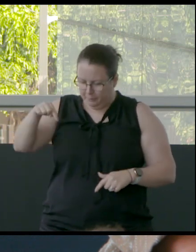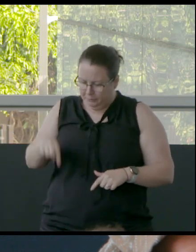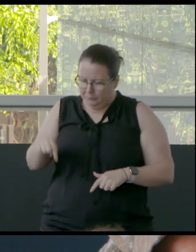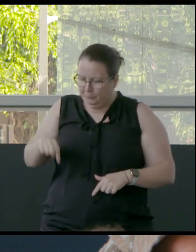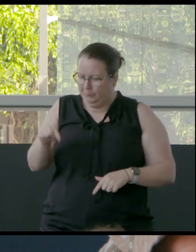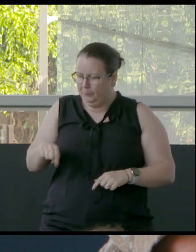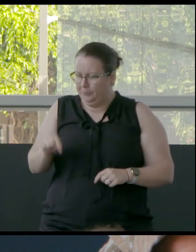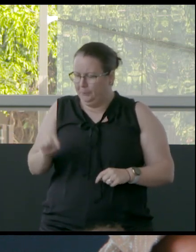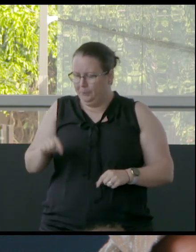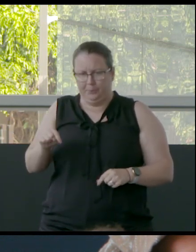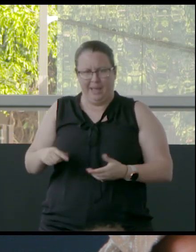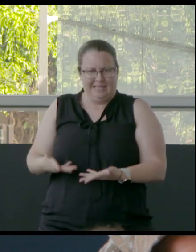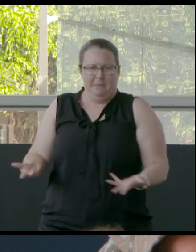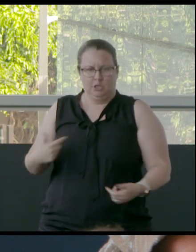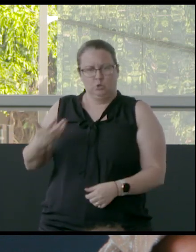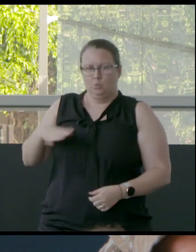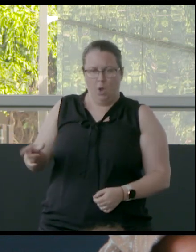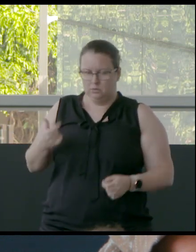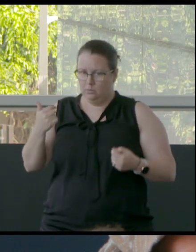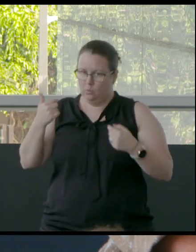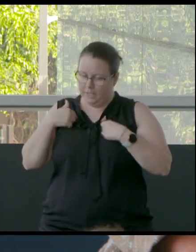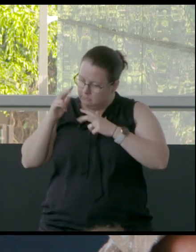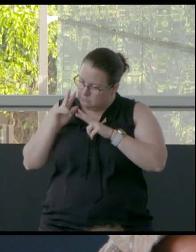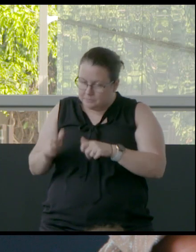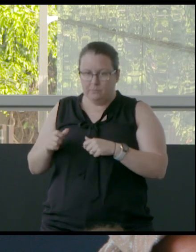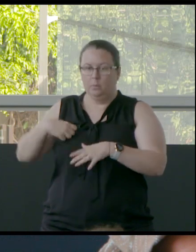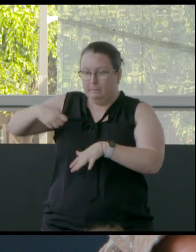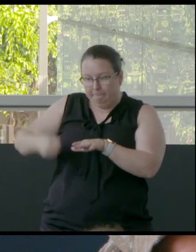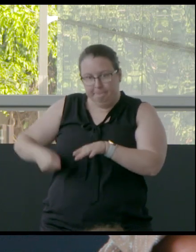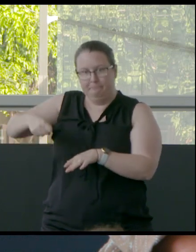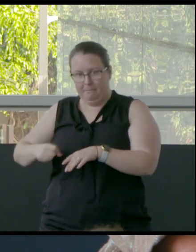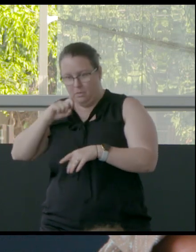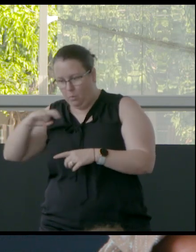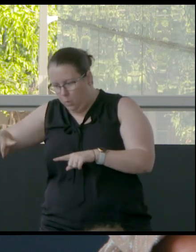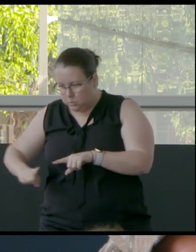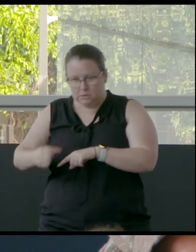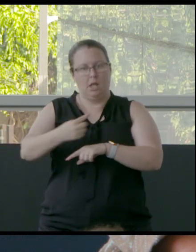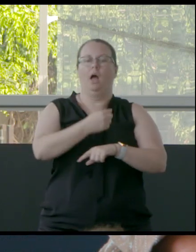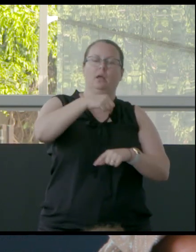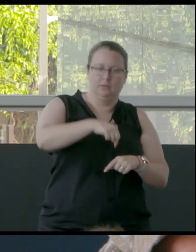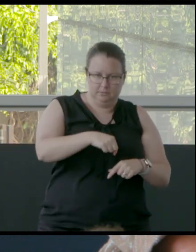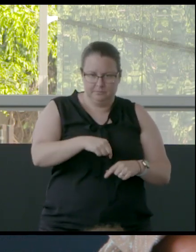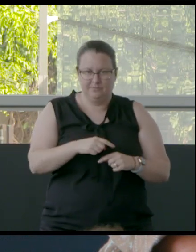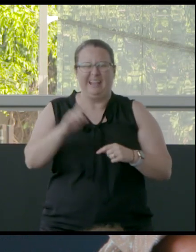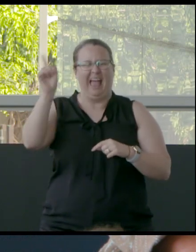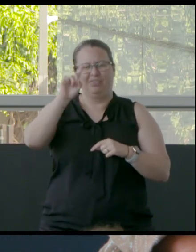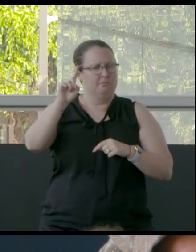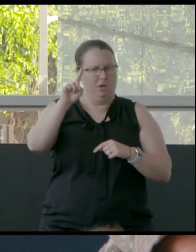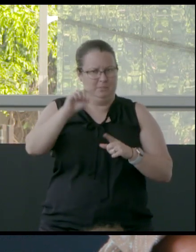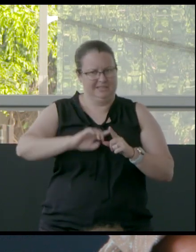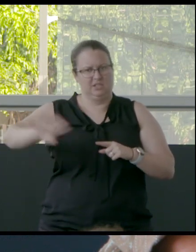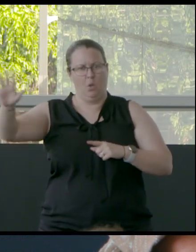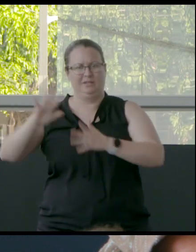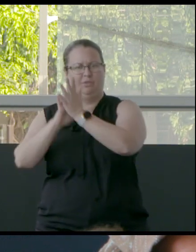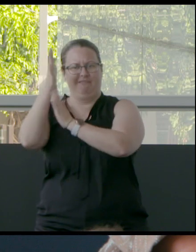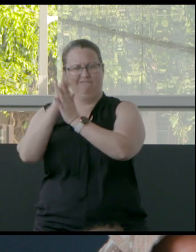just unlimited resource. We pump from the water, which has now been redirected to fire and